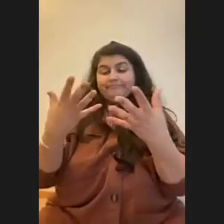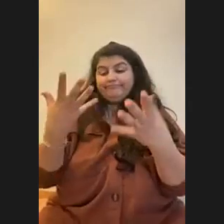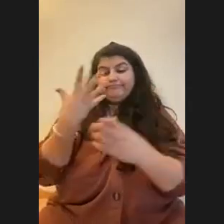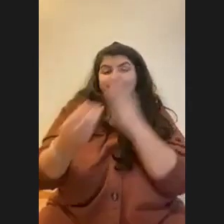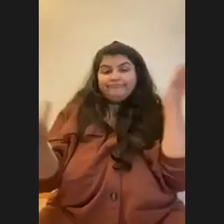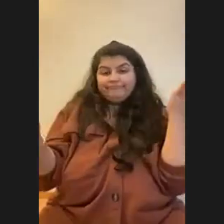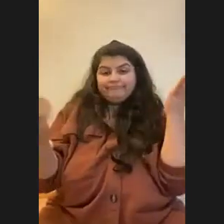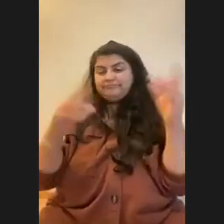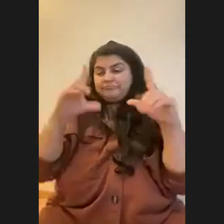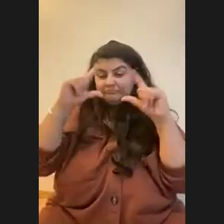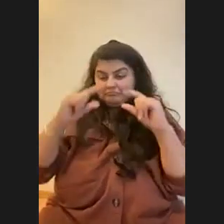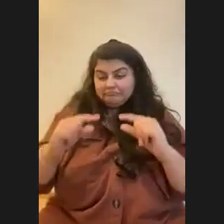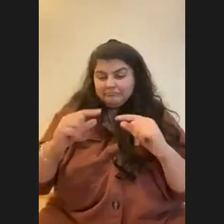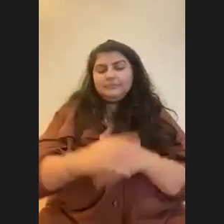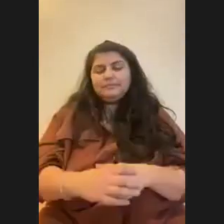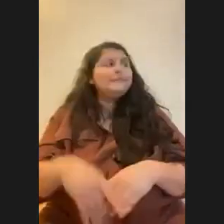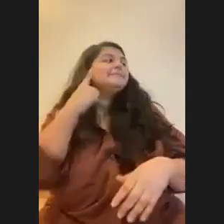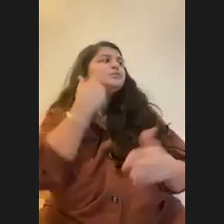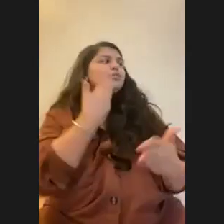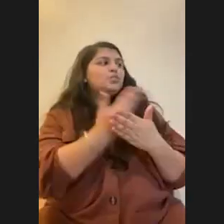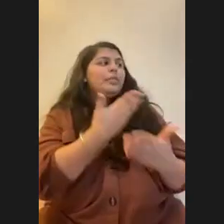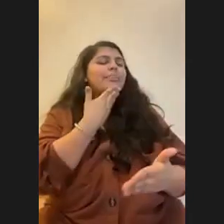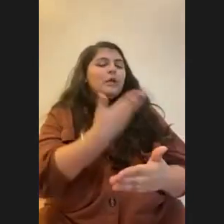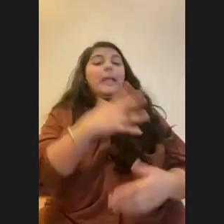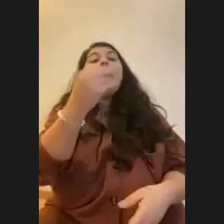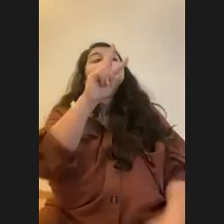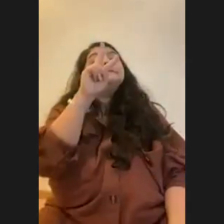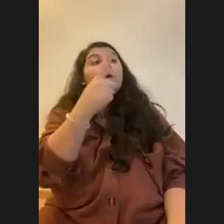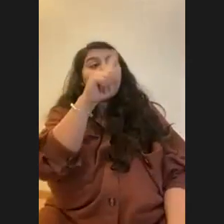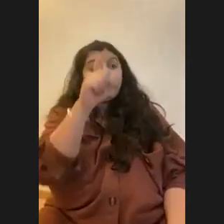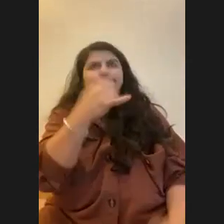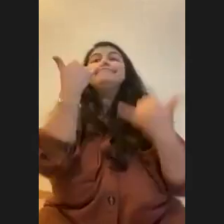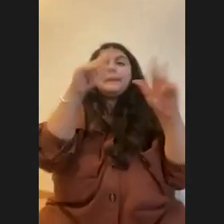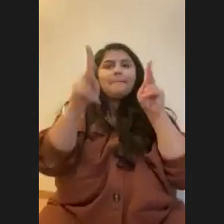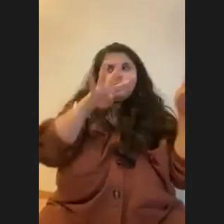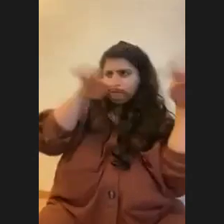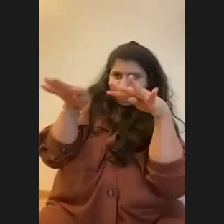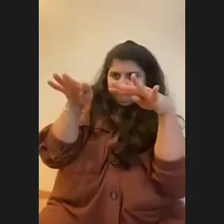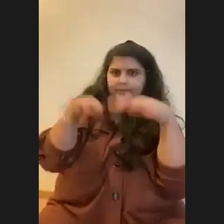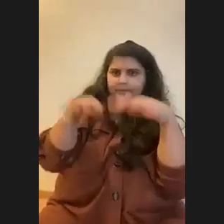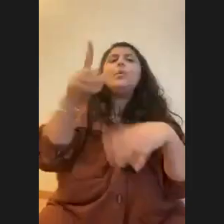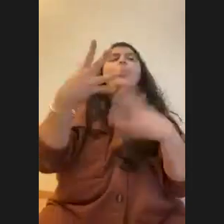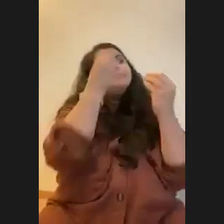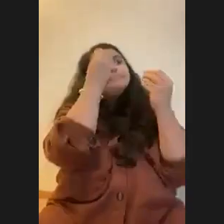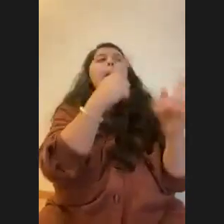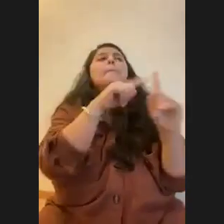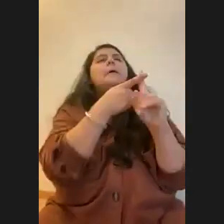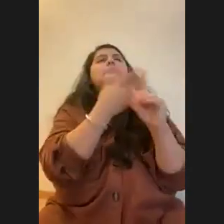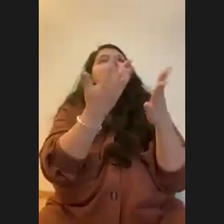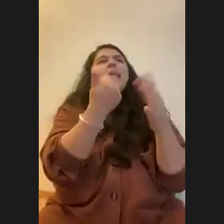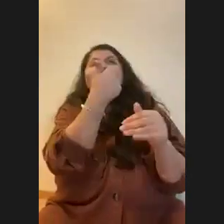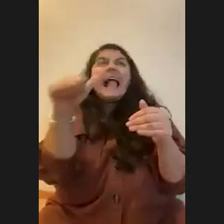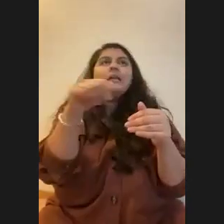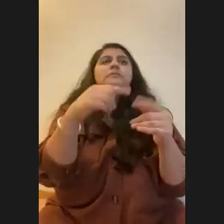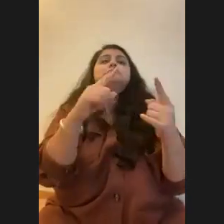Sounds good. Thank you. Um, and then the second question is you still have everybody's attention in the world. You can tell them a thing about anything and it can be serious and important,